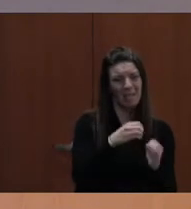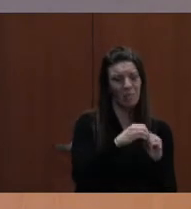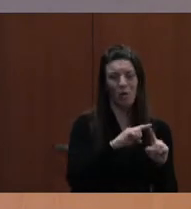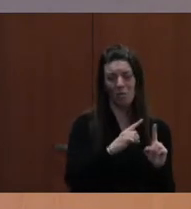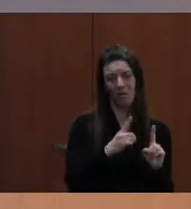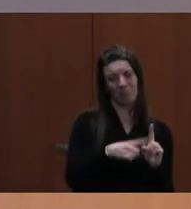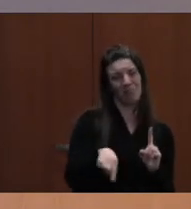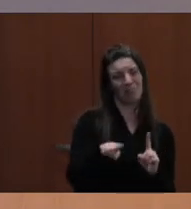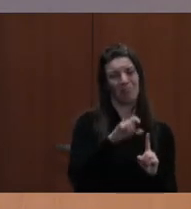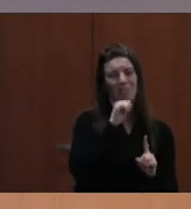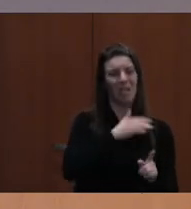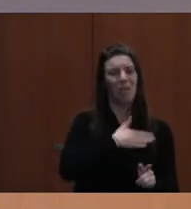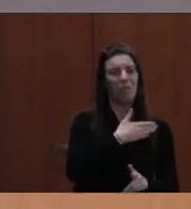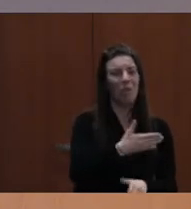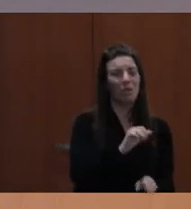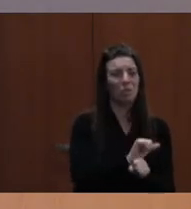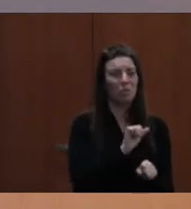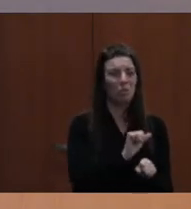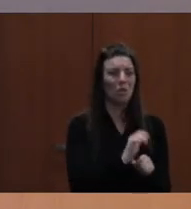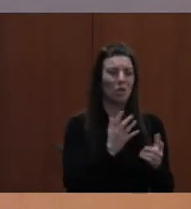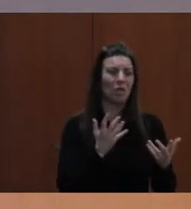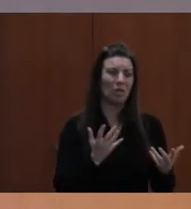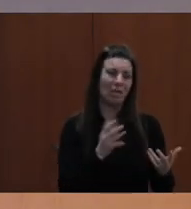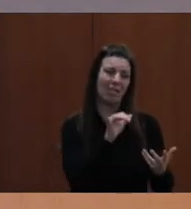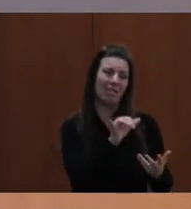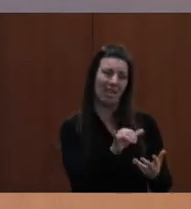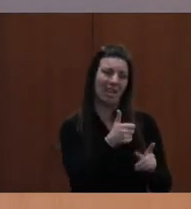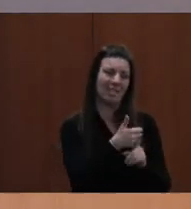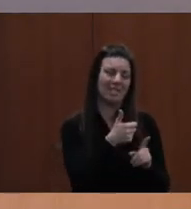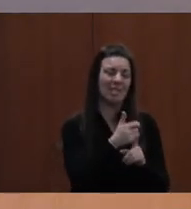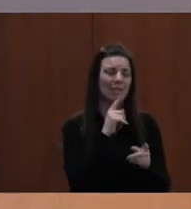to work. So that is a problem.